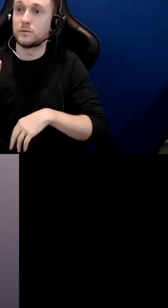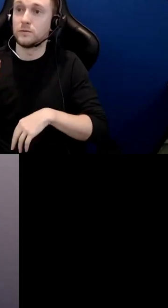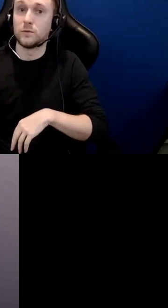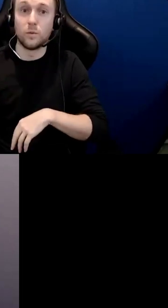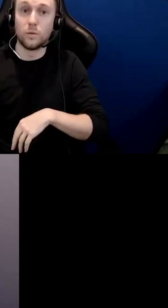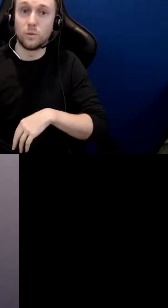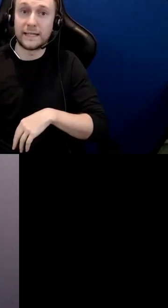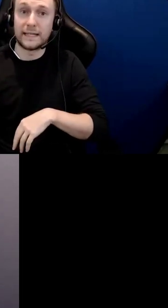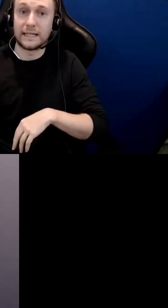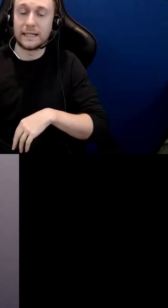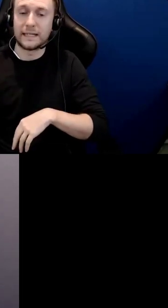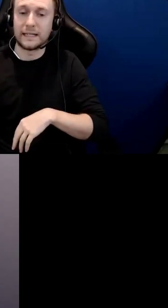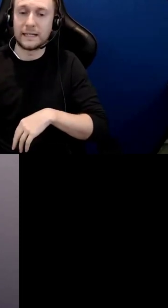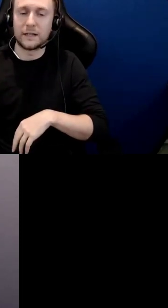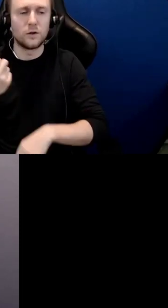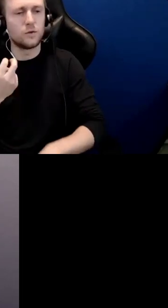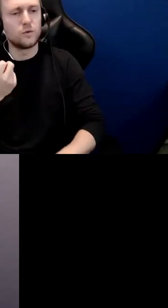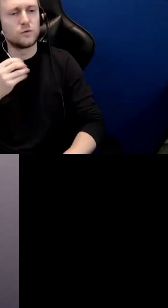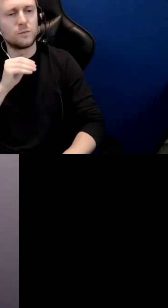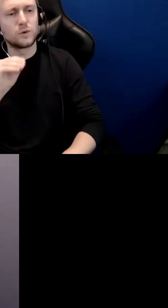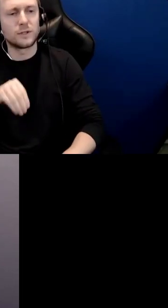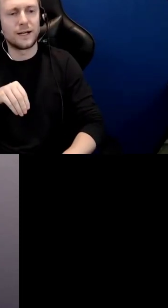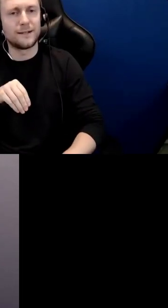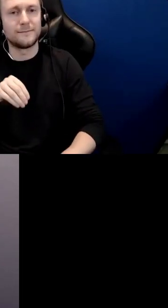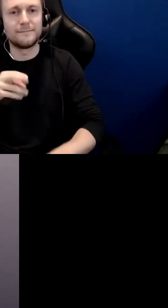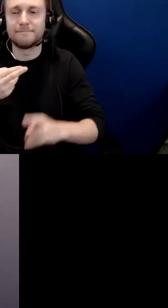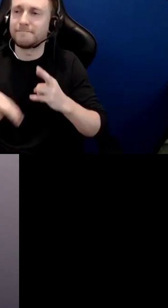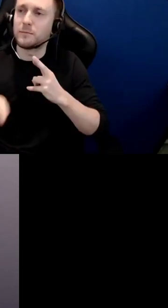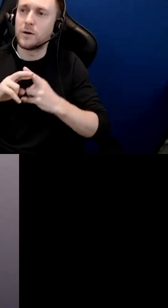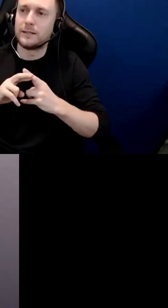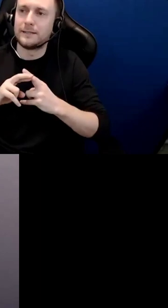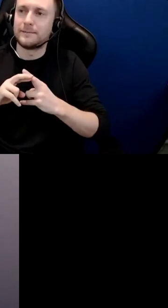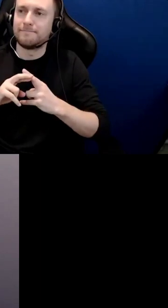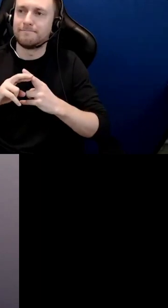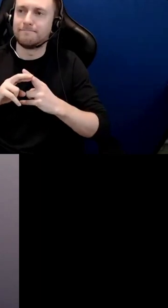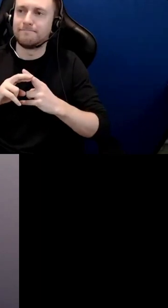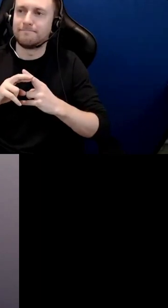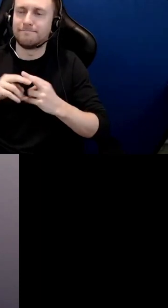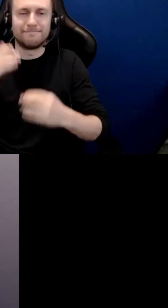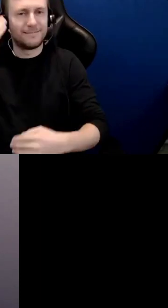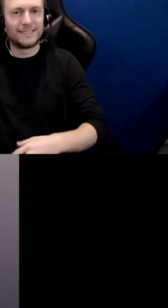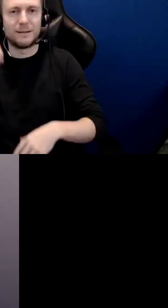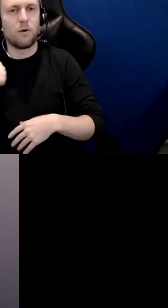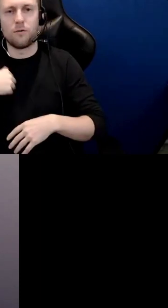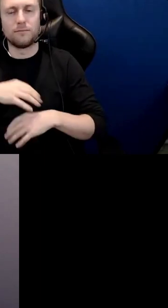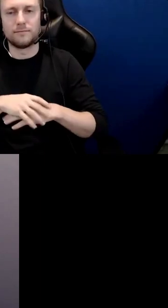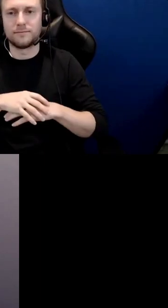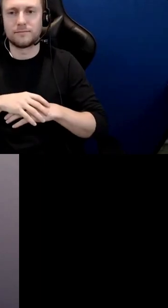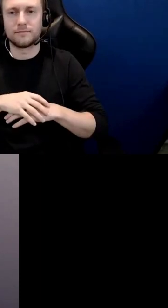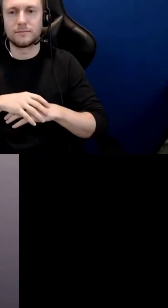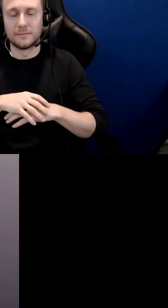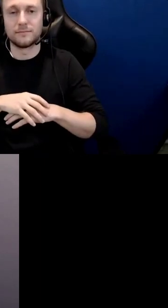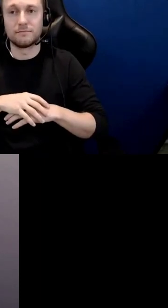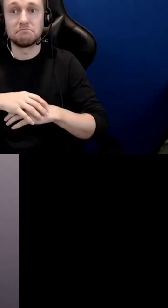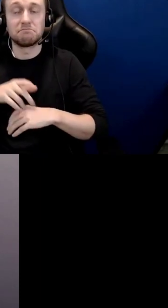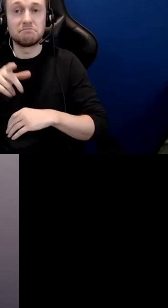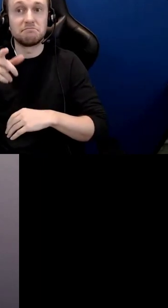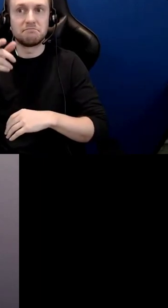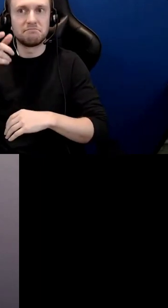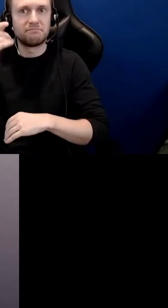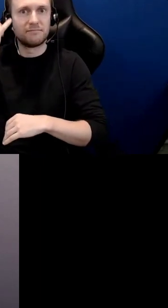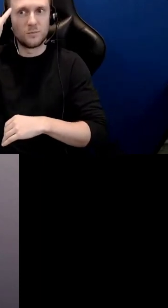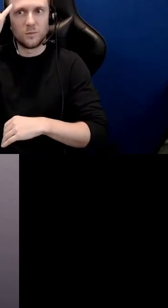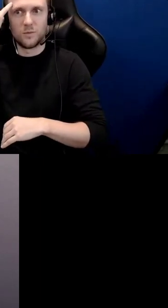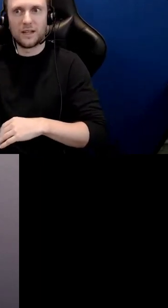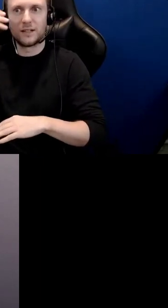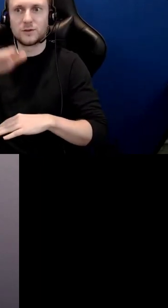right this idea of unlearning it's new for us what does that feel like what does it look like mostly for me it feels deeply uncomfortable that's